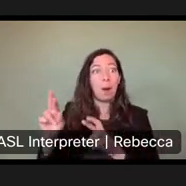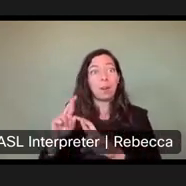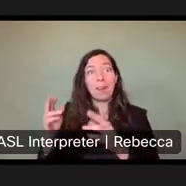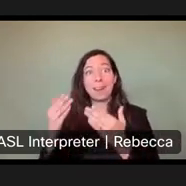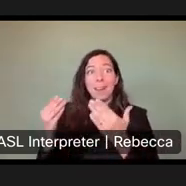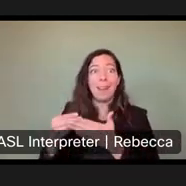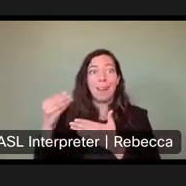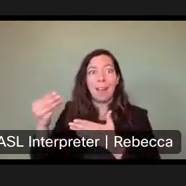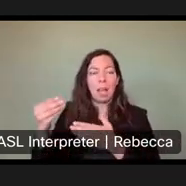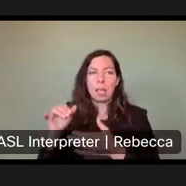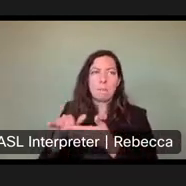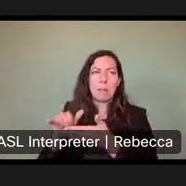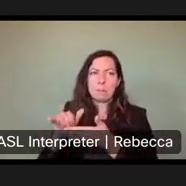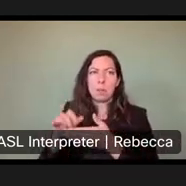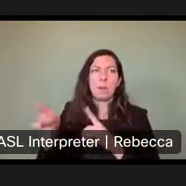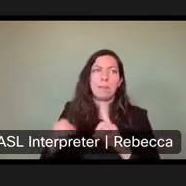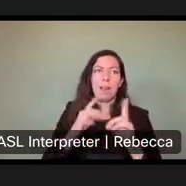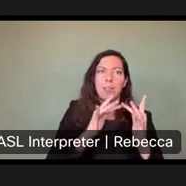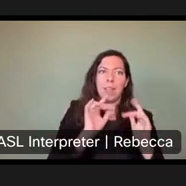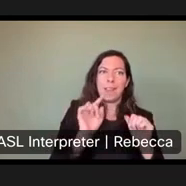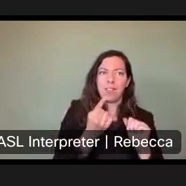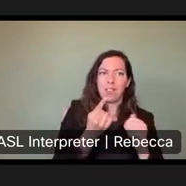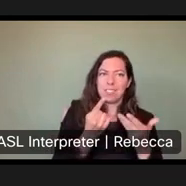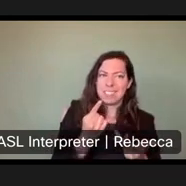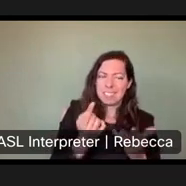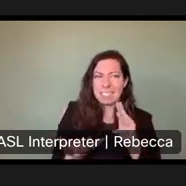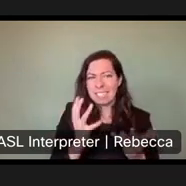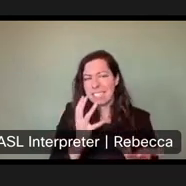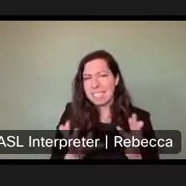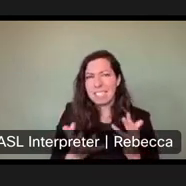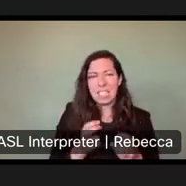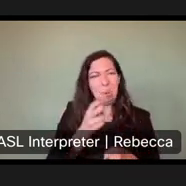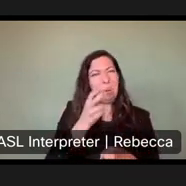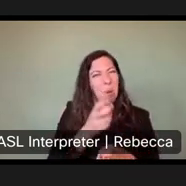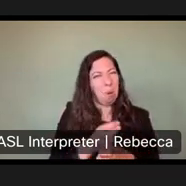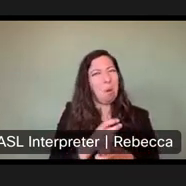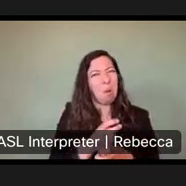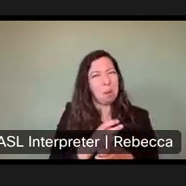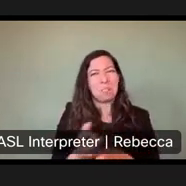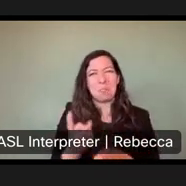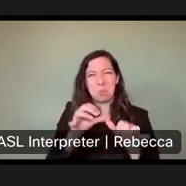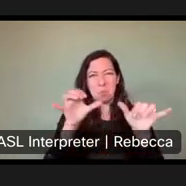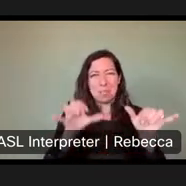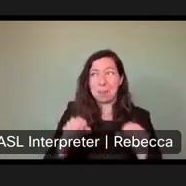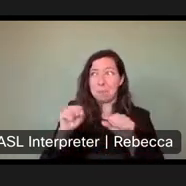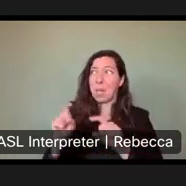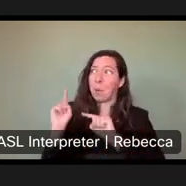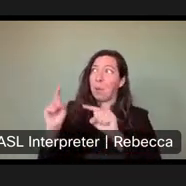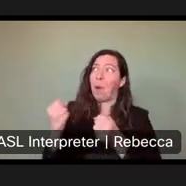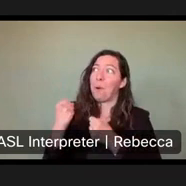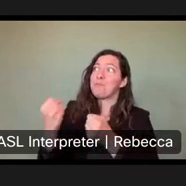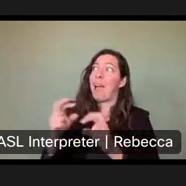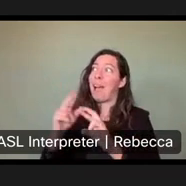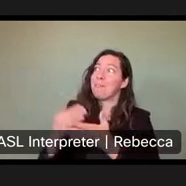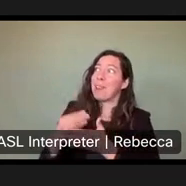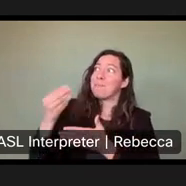way. Um, it makes it very difficult whenever you have 2 different systems operating there. Um, we